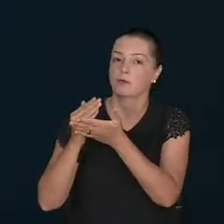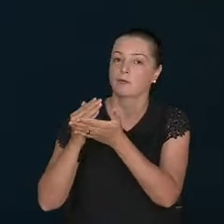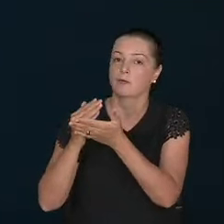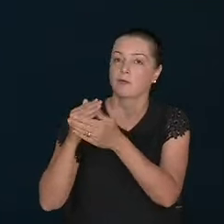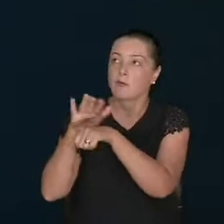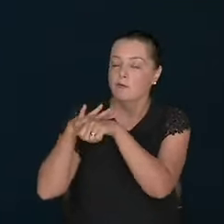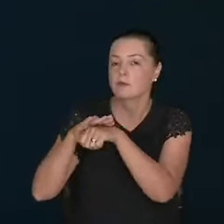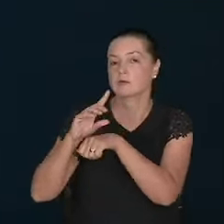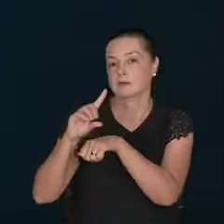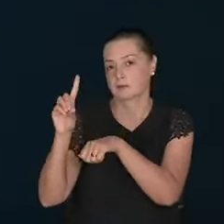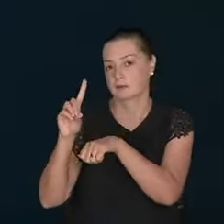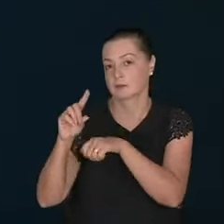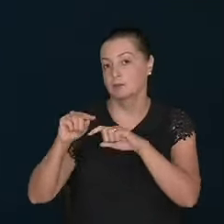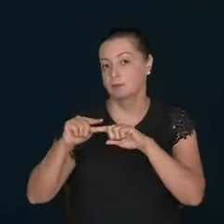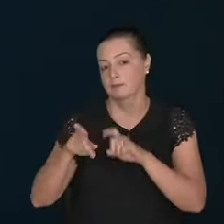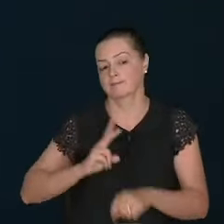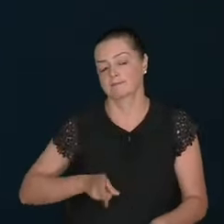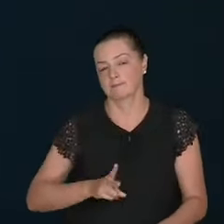But. Keep. The. Love.